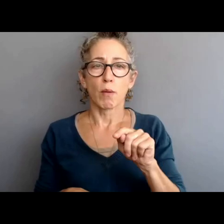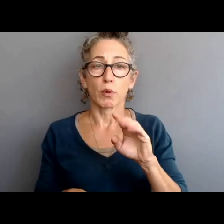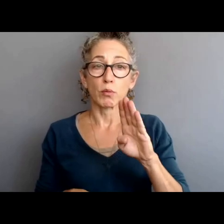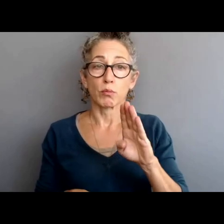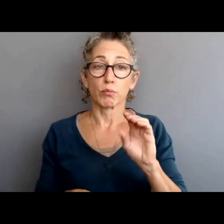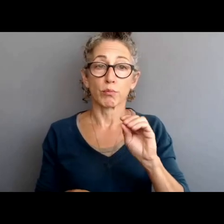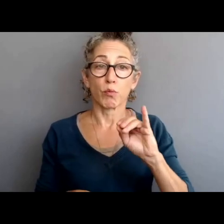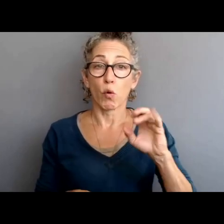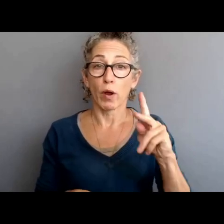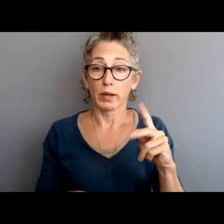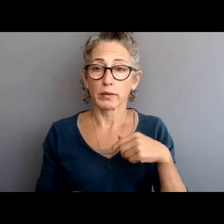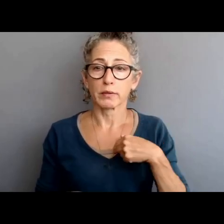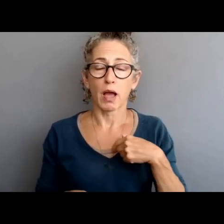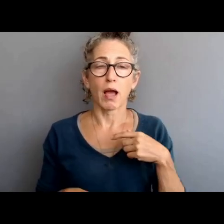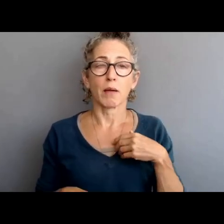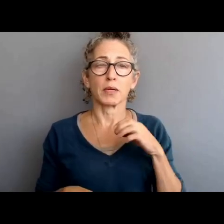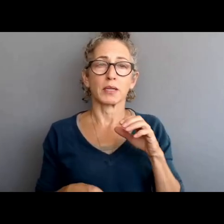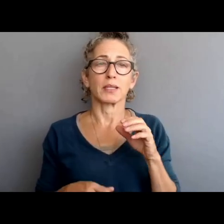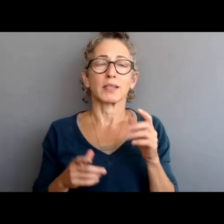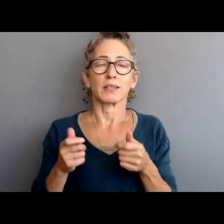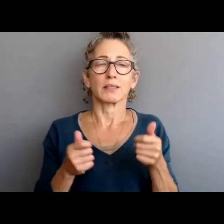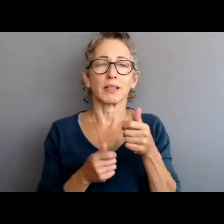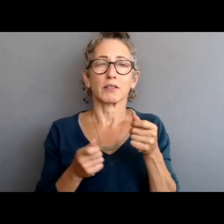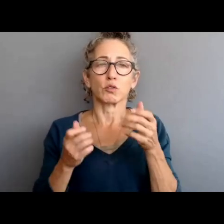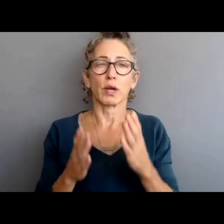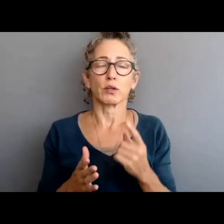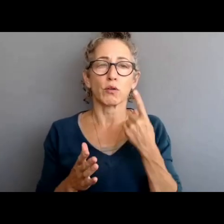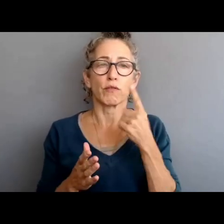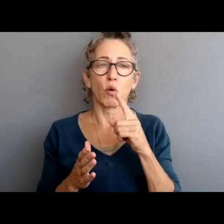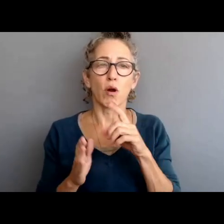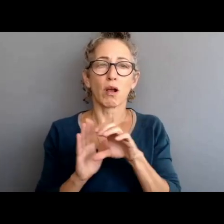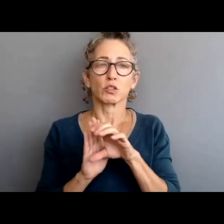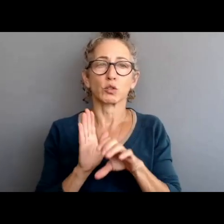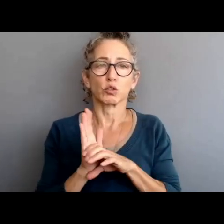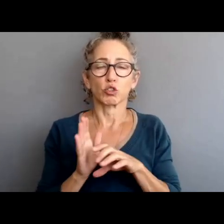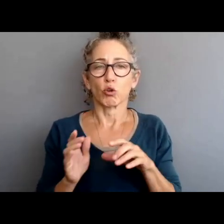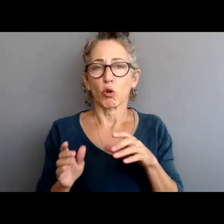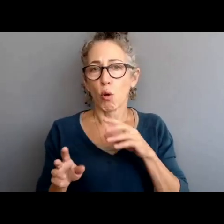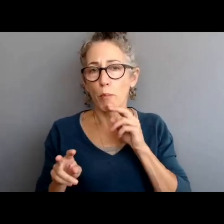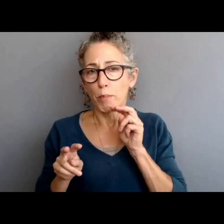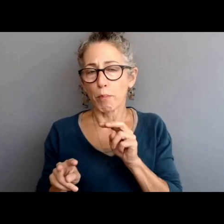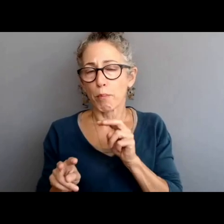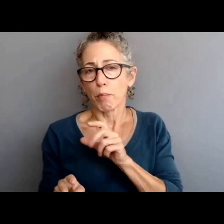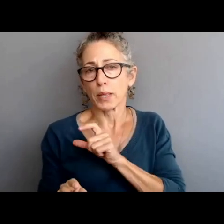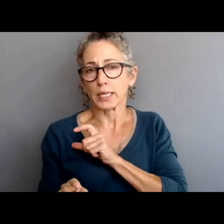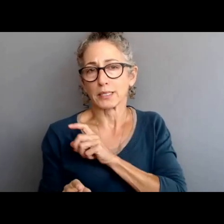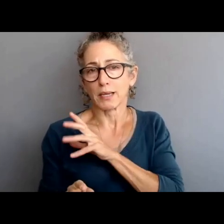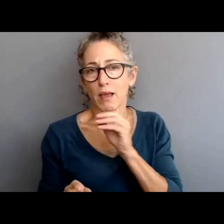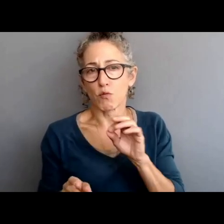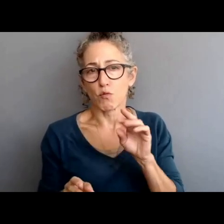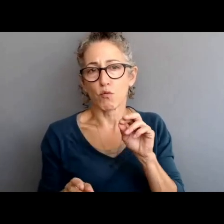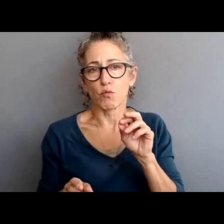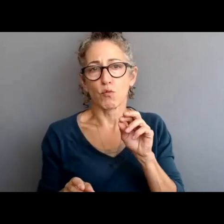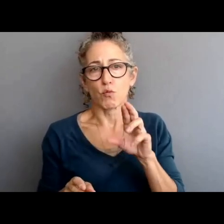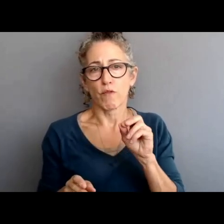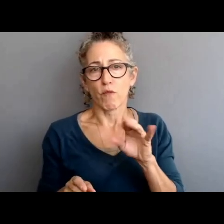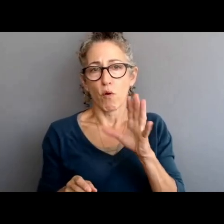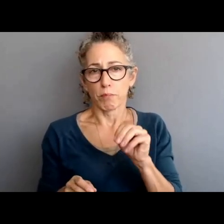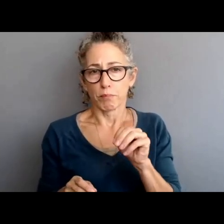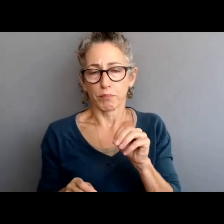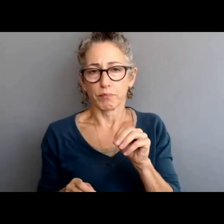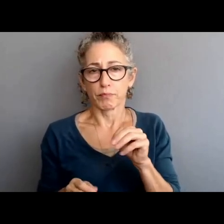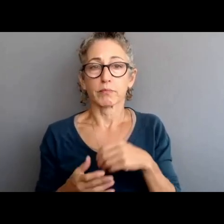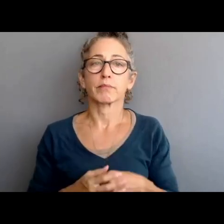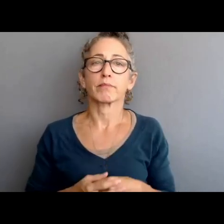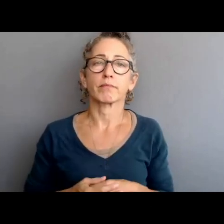Executive Director of the Office of Constitutional Policing and Reform at the Chicago Police Department. And I'd like to start out by